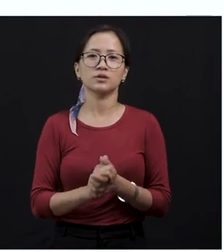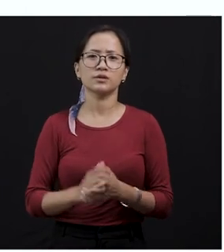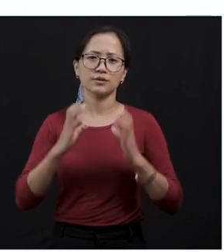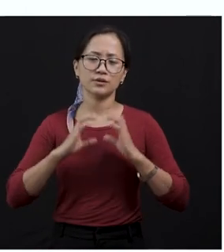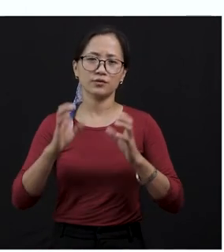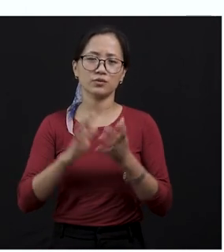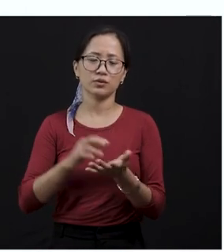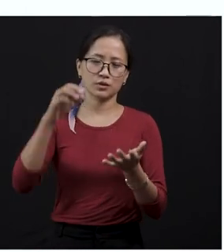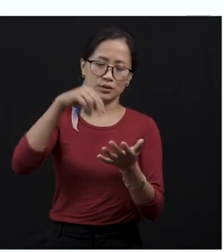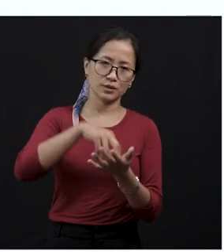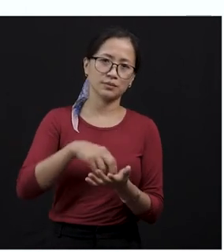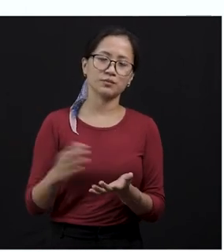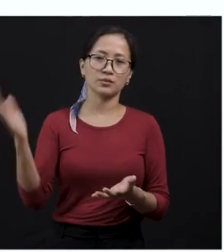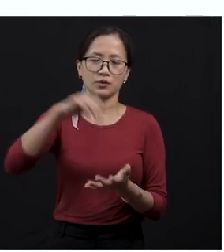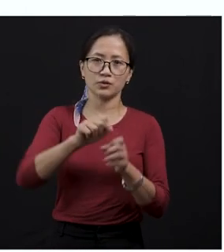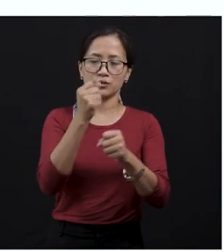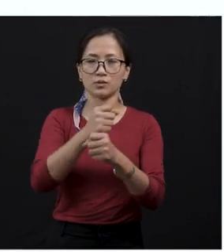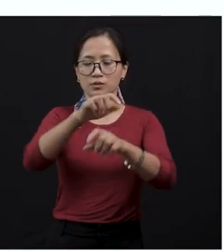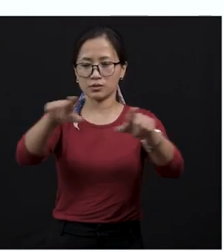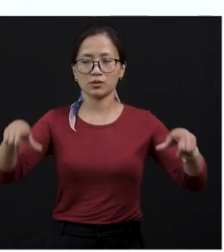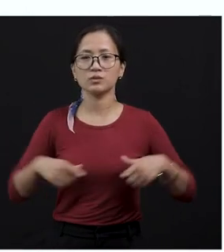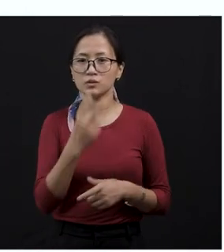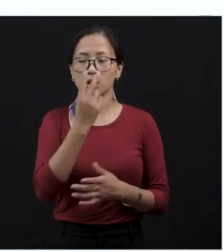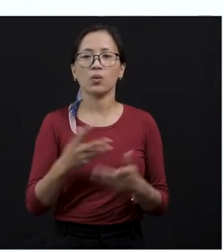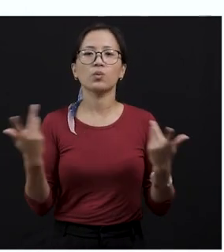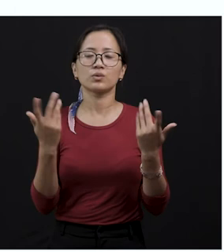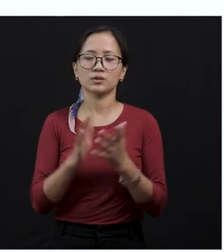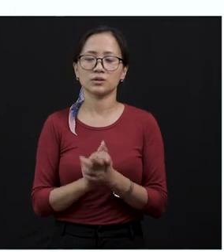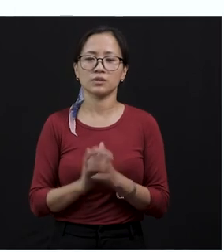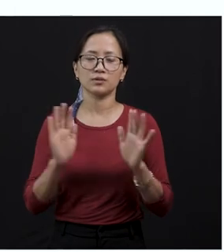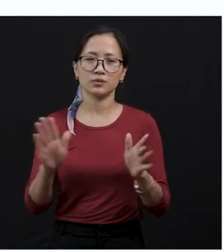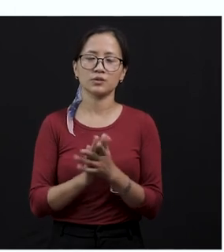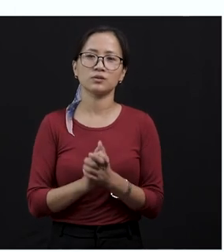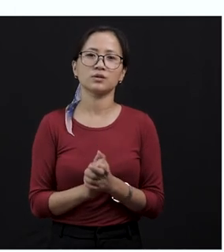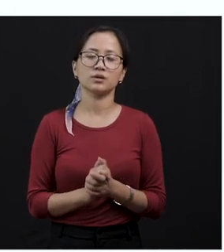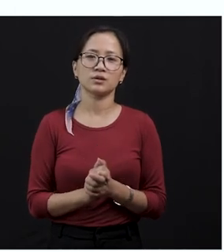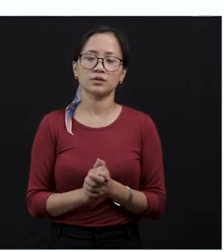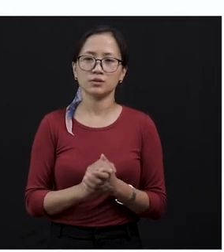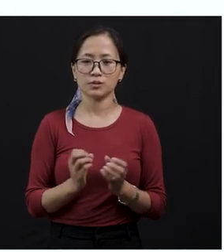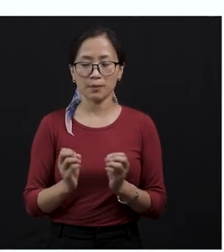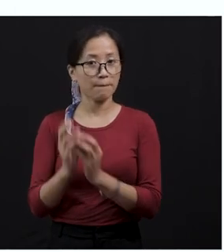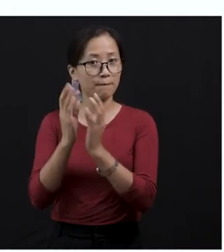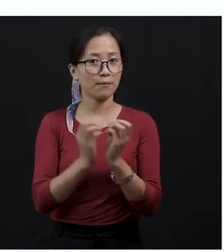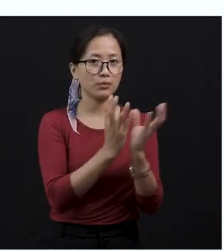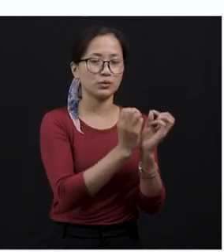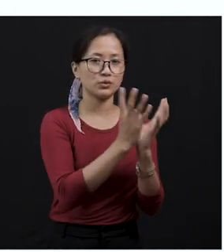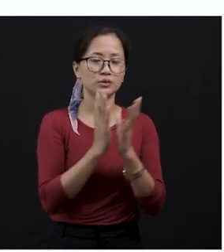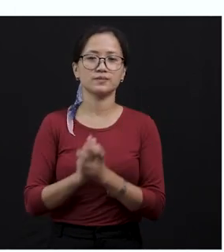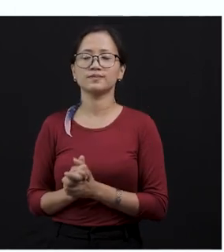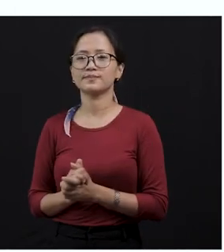carefully, he came down to the ground to see what was happening in the bush. He peered through the bushes. That means peeping, okay?